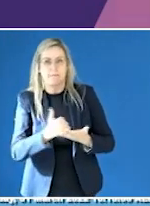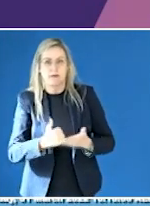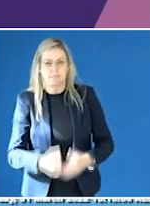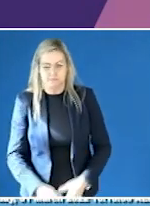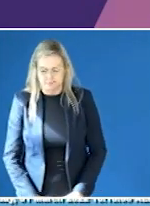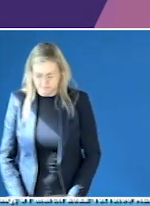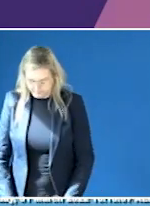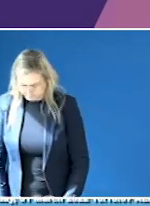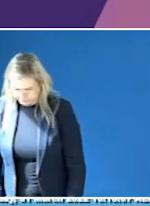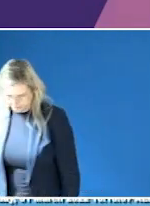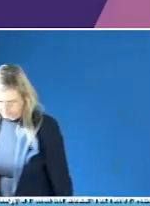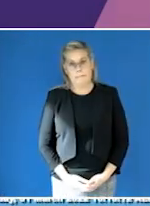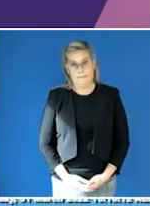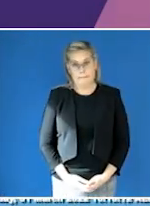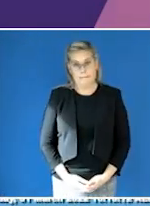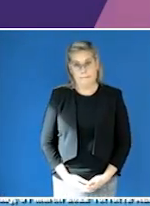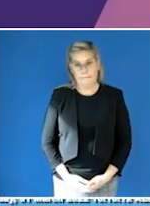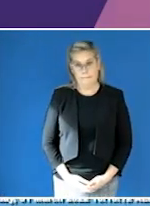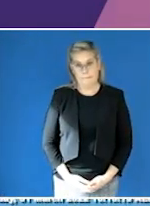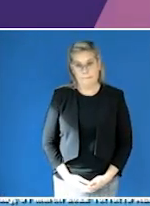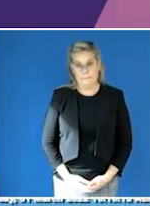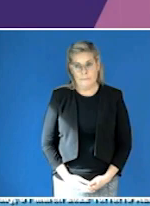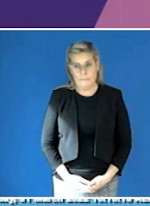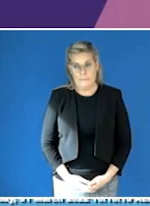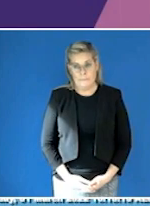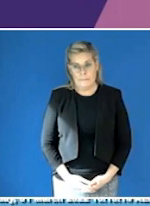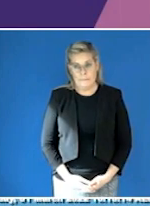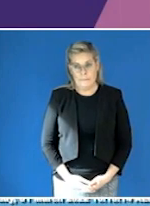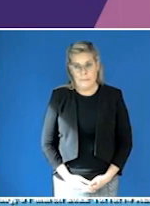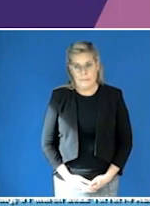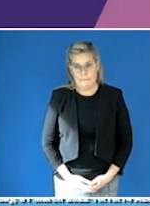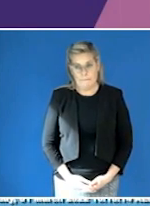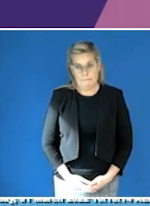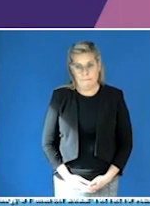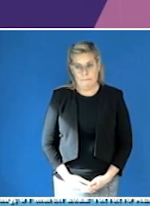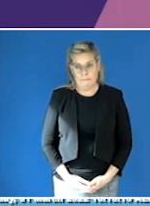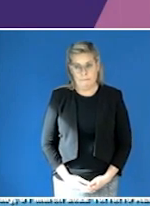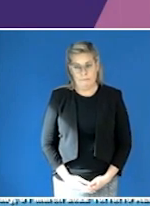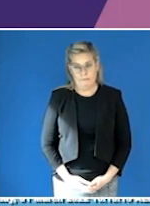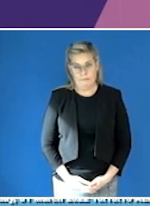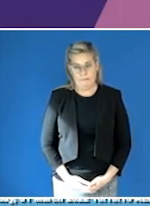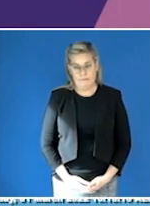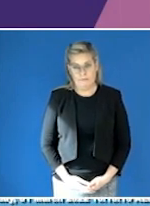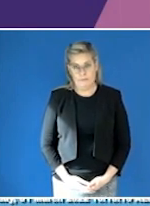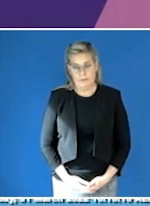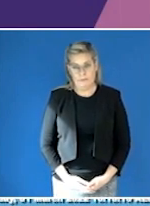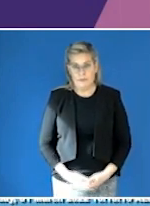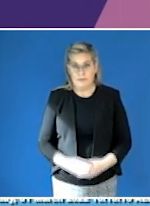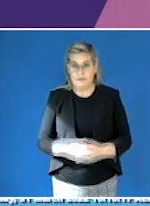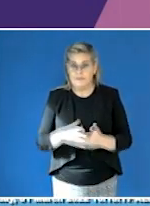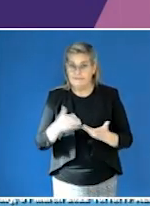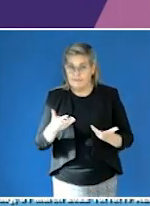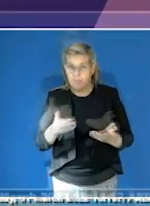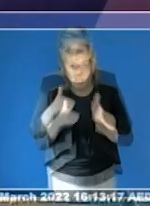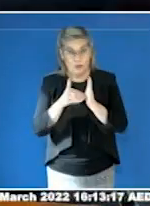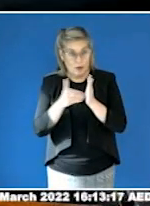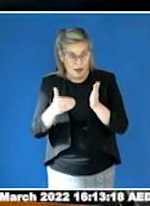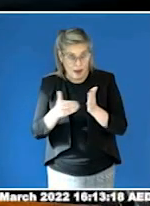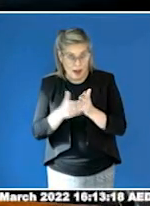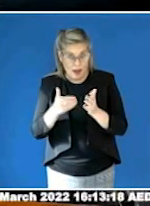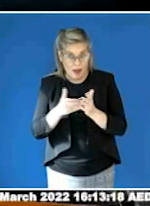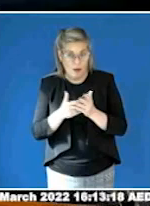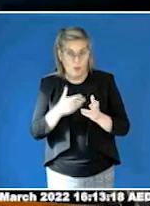Thank you again. again, Nikita. Katie, I think we're coming back to you. Yes. Nikita